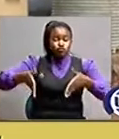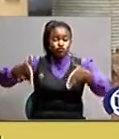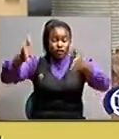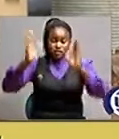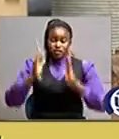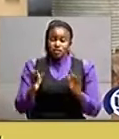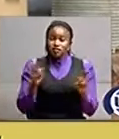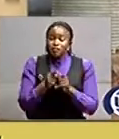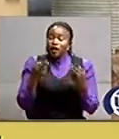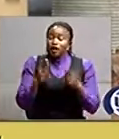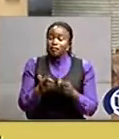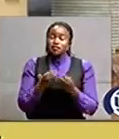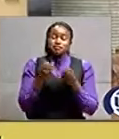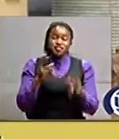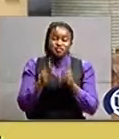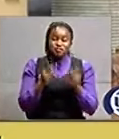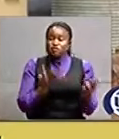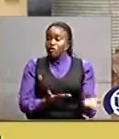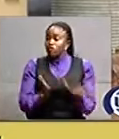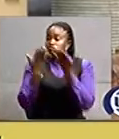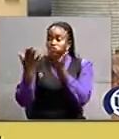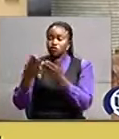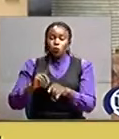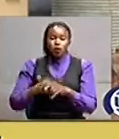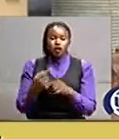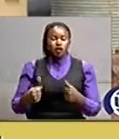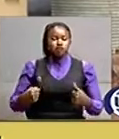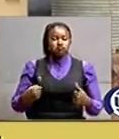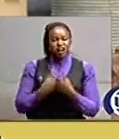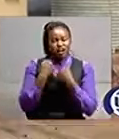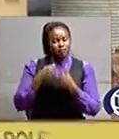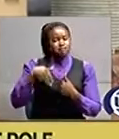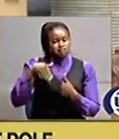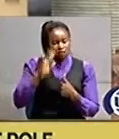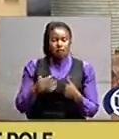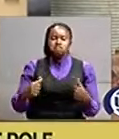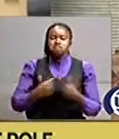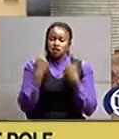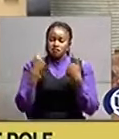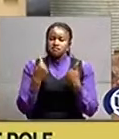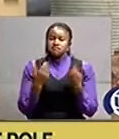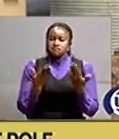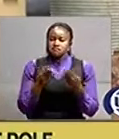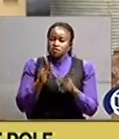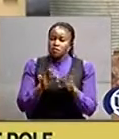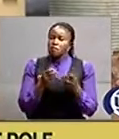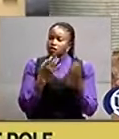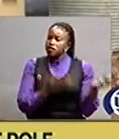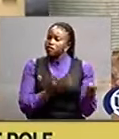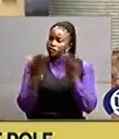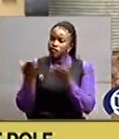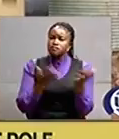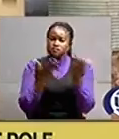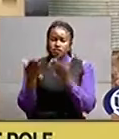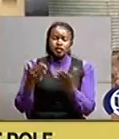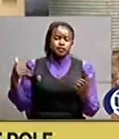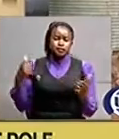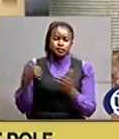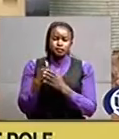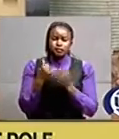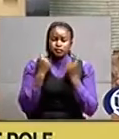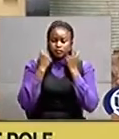several cases uh among these cases we receive accident cases and we have been constrained with the